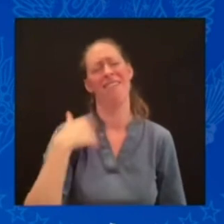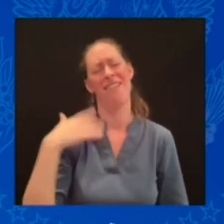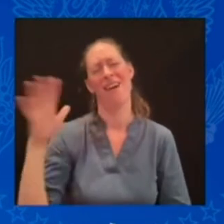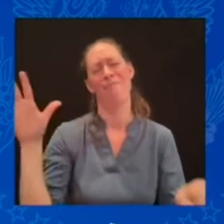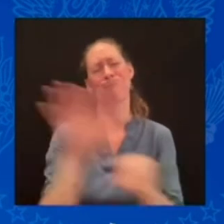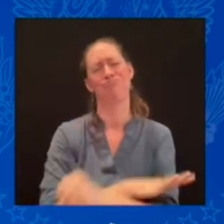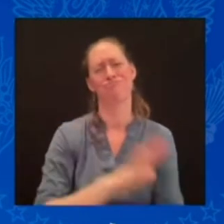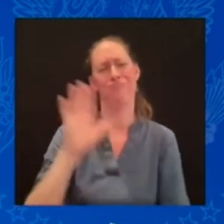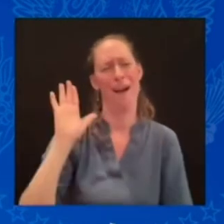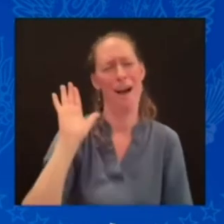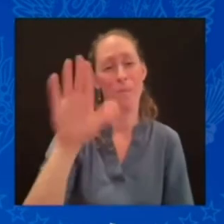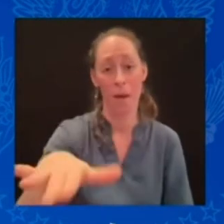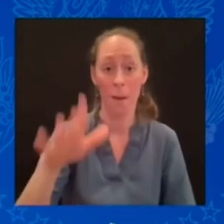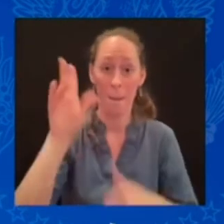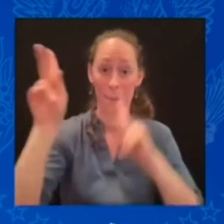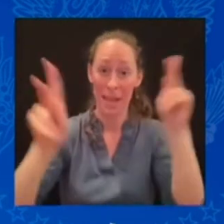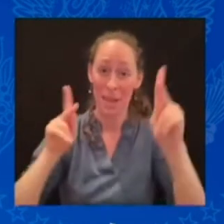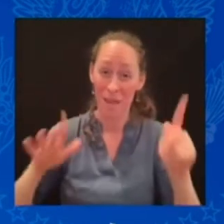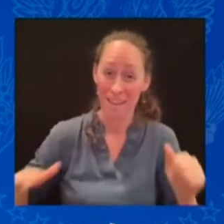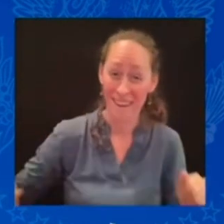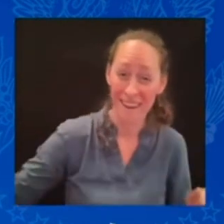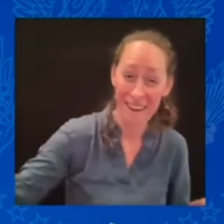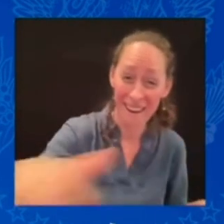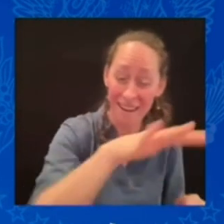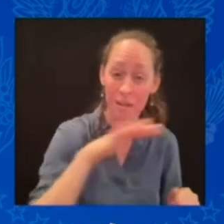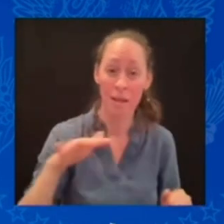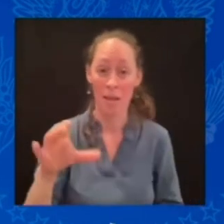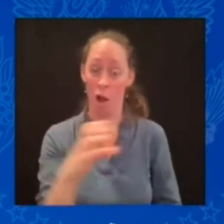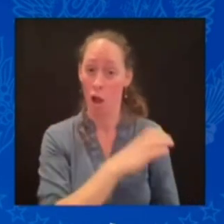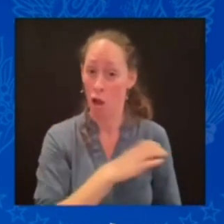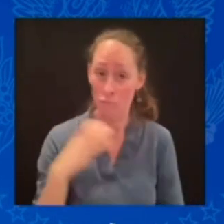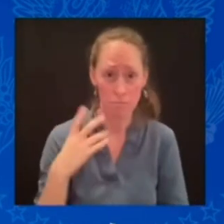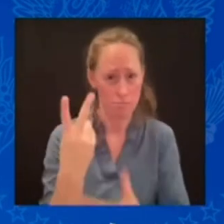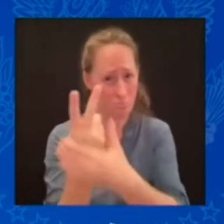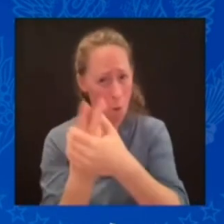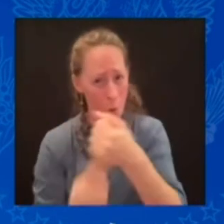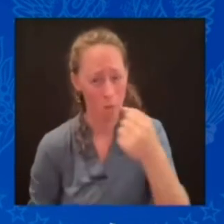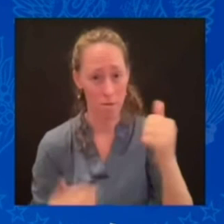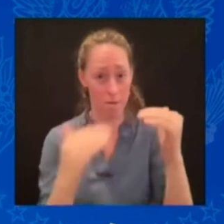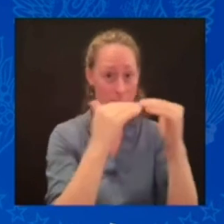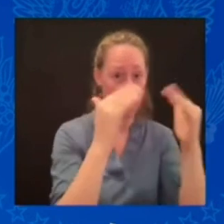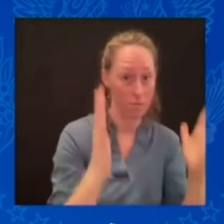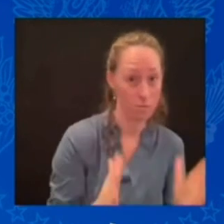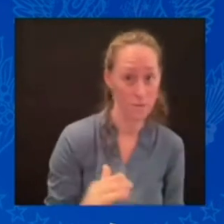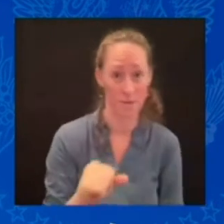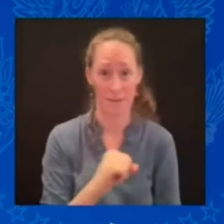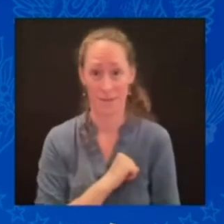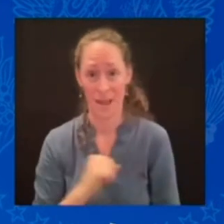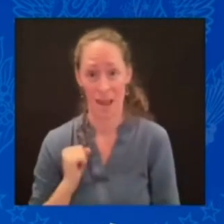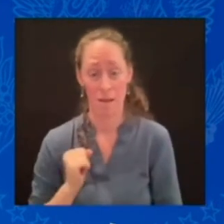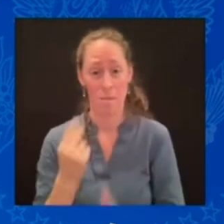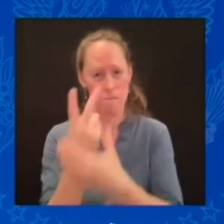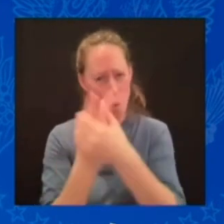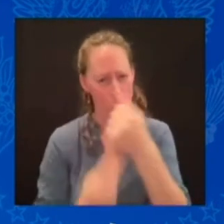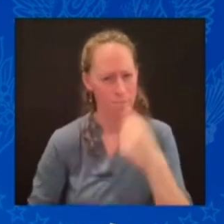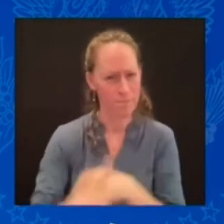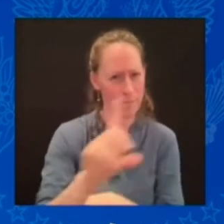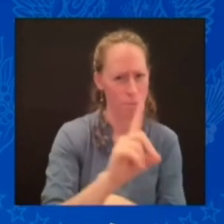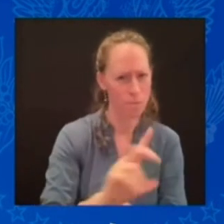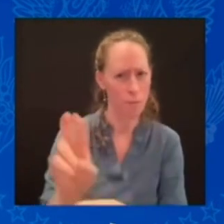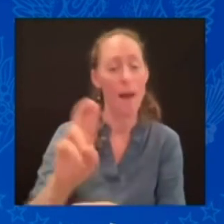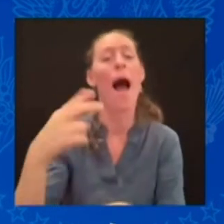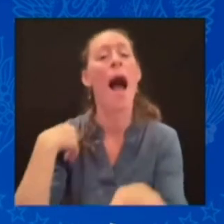both House and Senate. In both parties, notwithstanding the fact there are some extreme elements of one party. We will stand together.